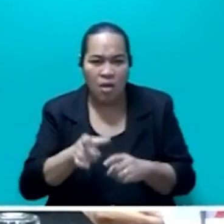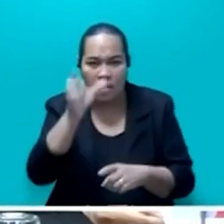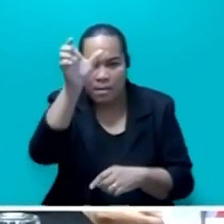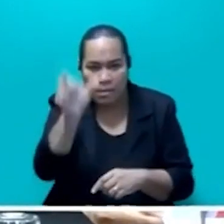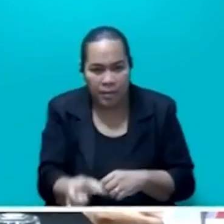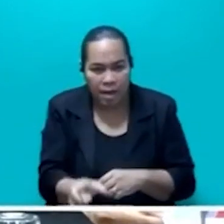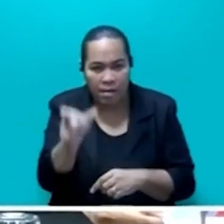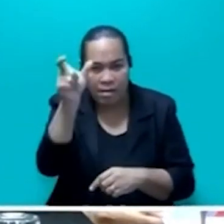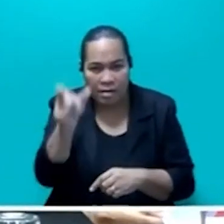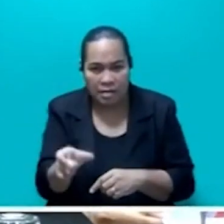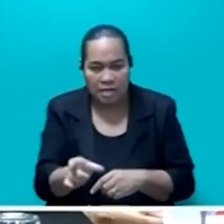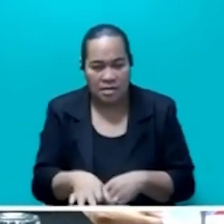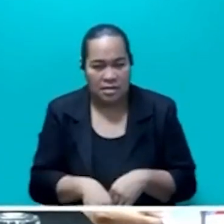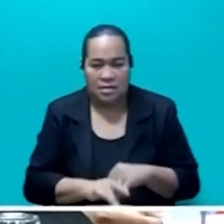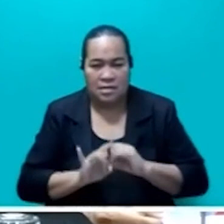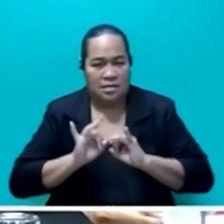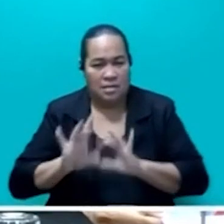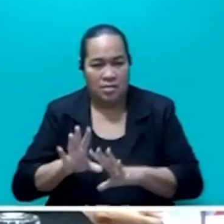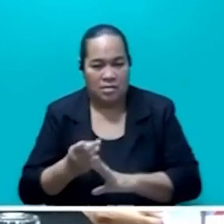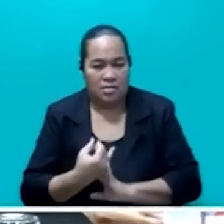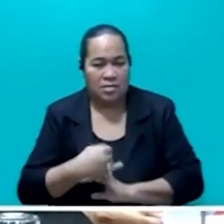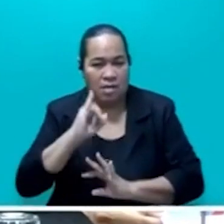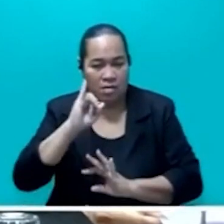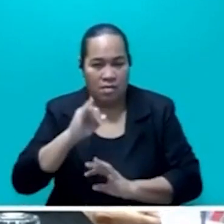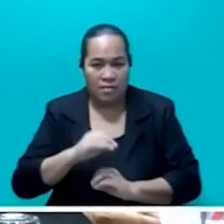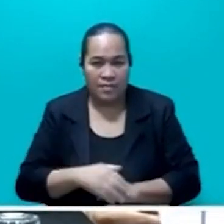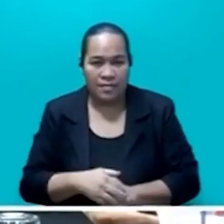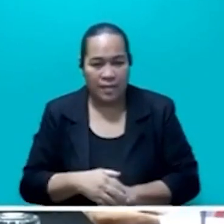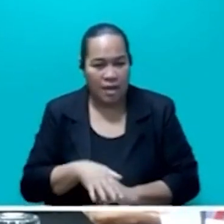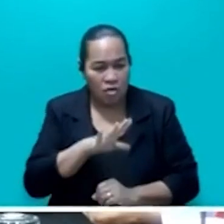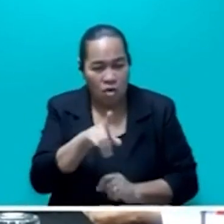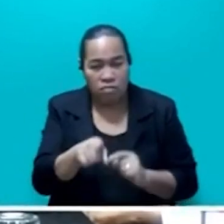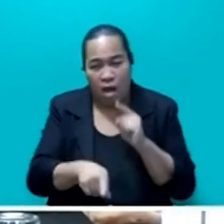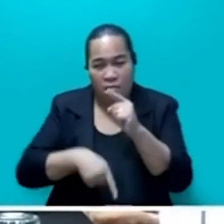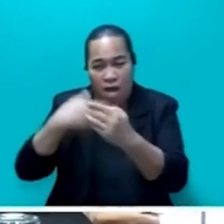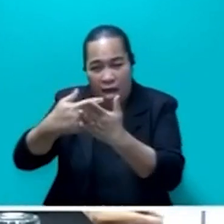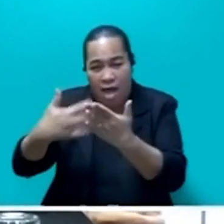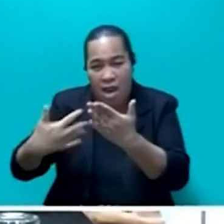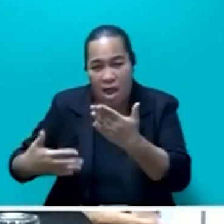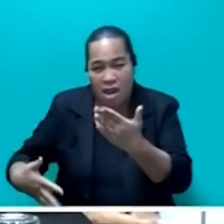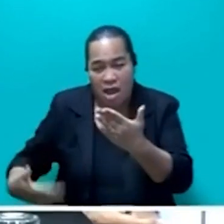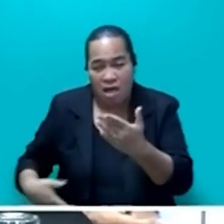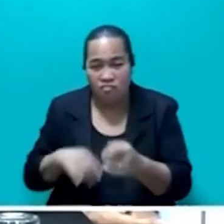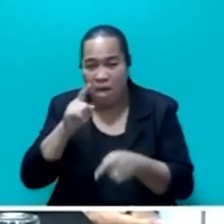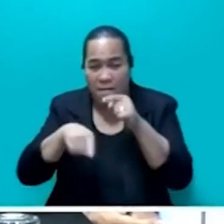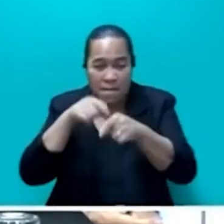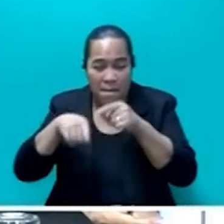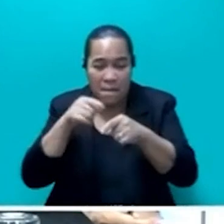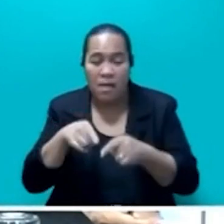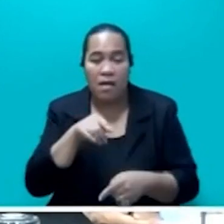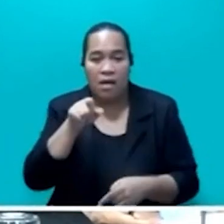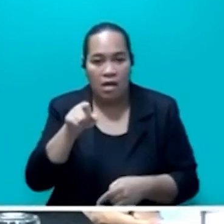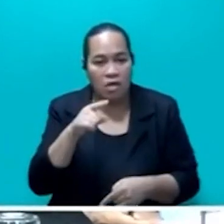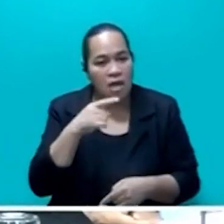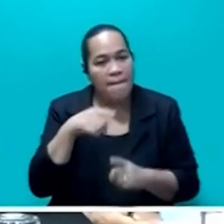and despicable. They amount to the allegation that His Excellency the President has forgone and violated his oath